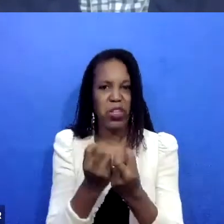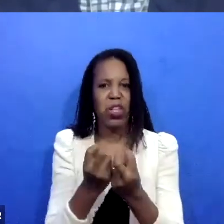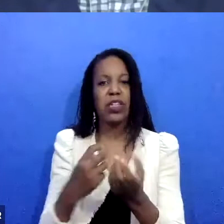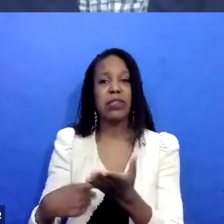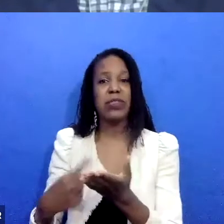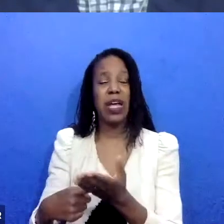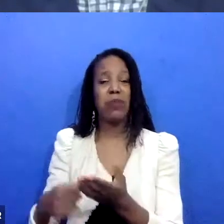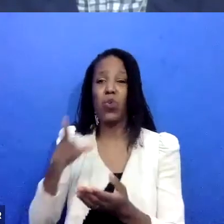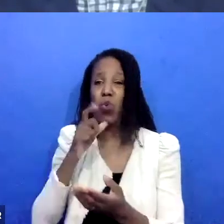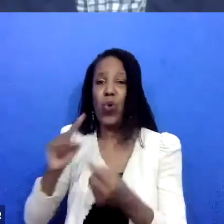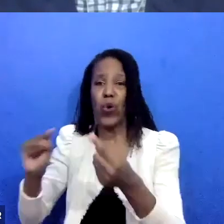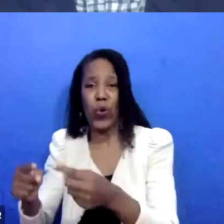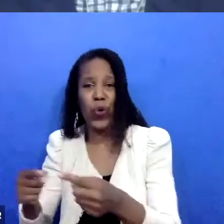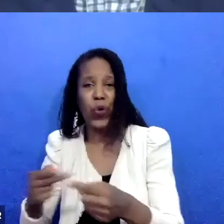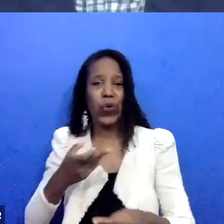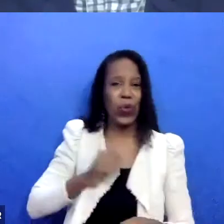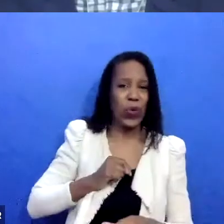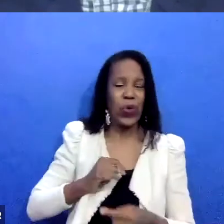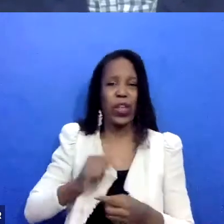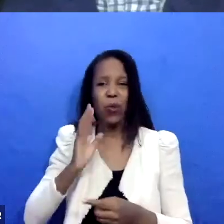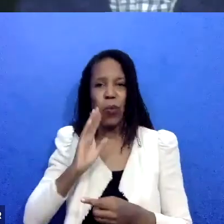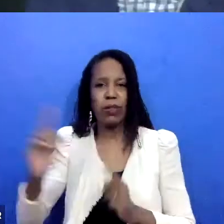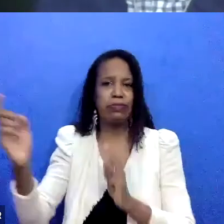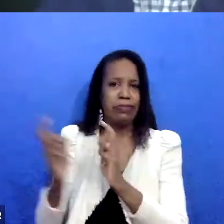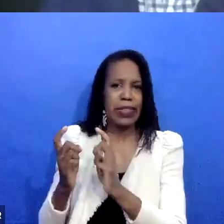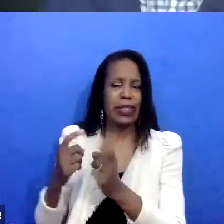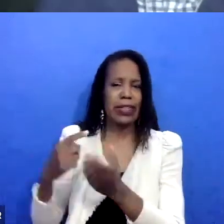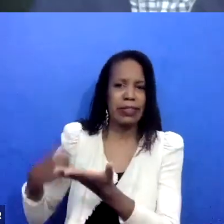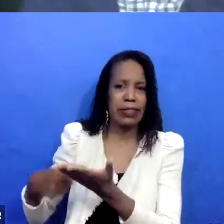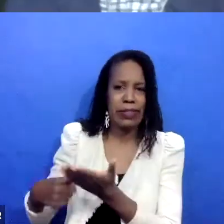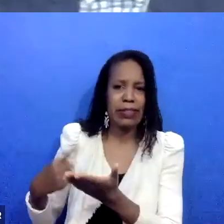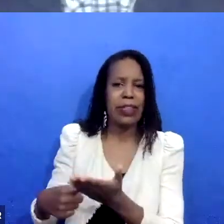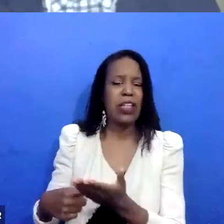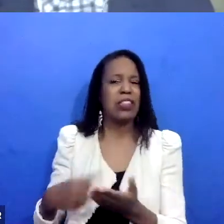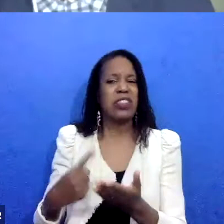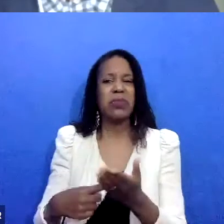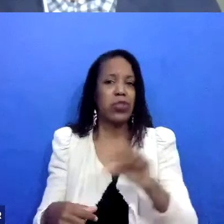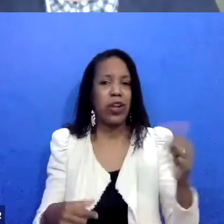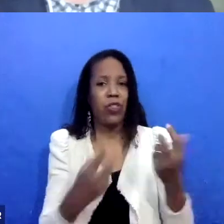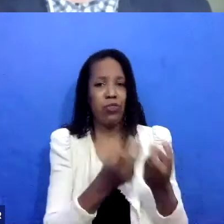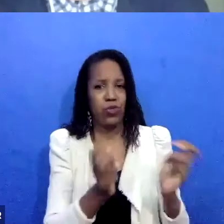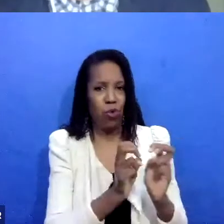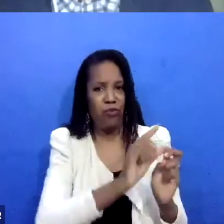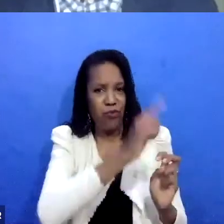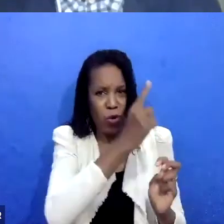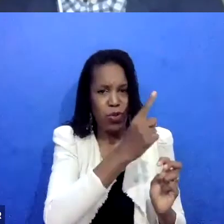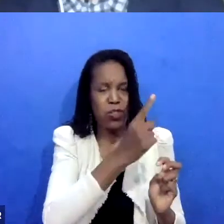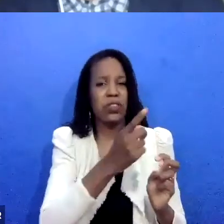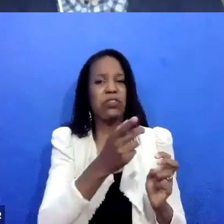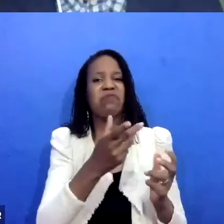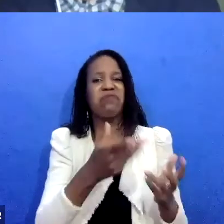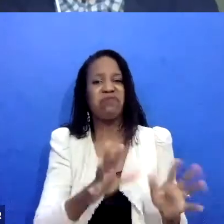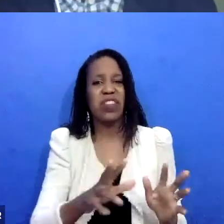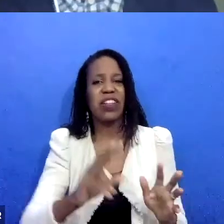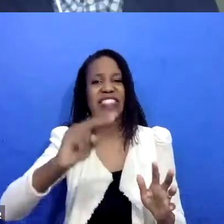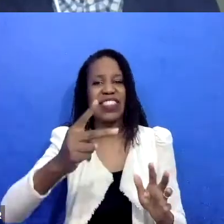circle before the circle, right. Um, and a lot of stuff might be going on in that where there's a lot of people who need to say to this person